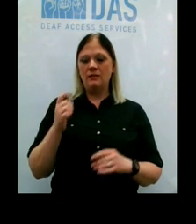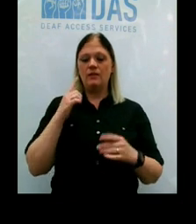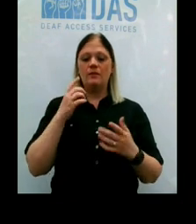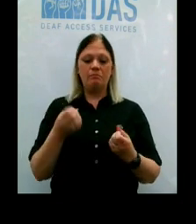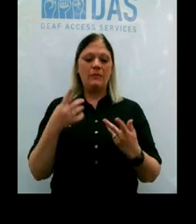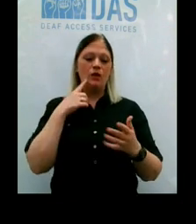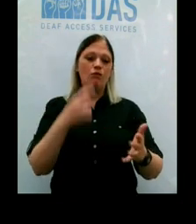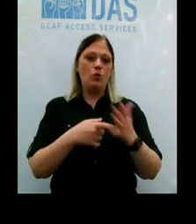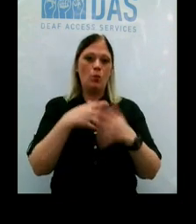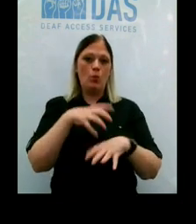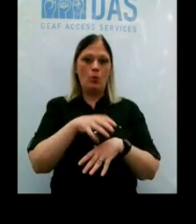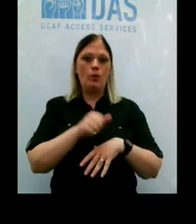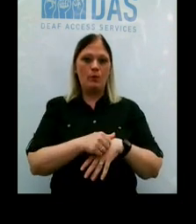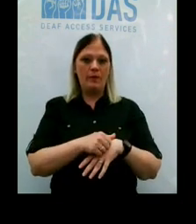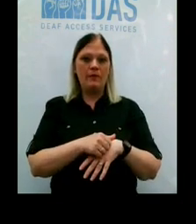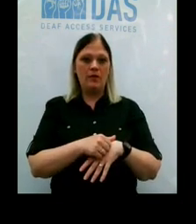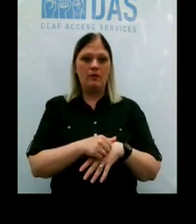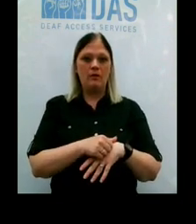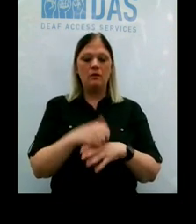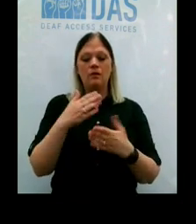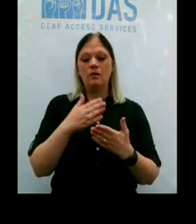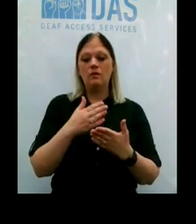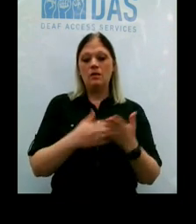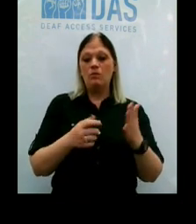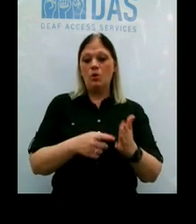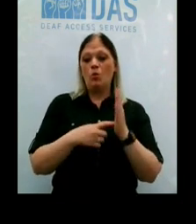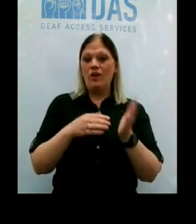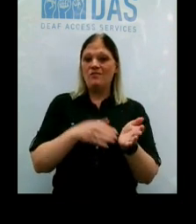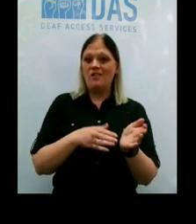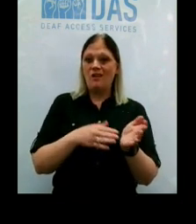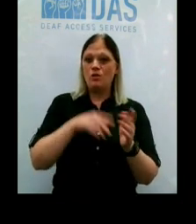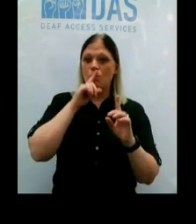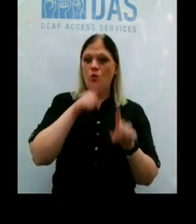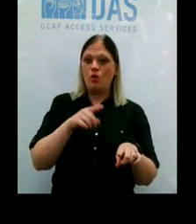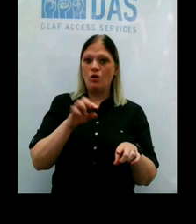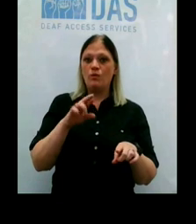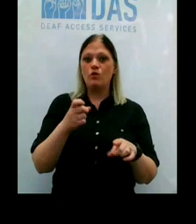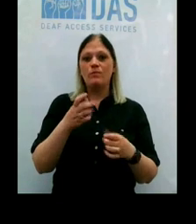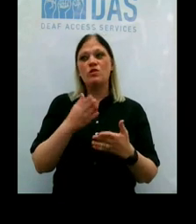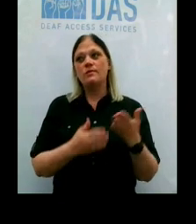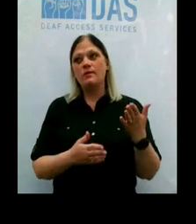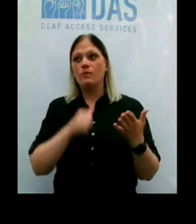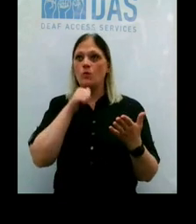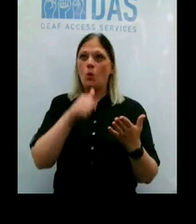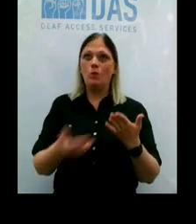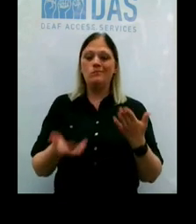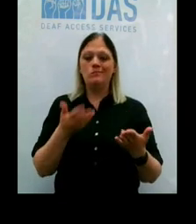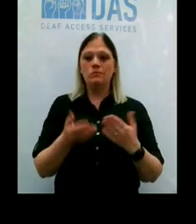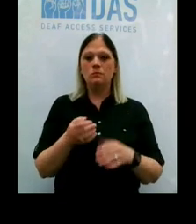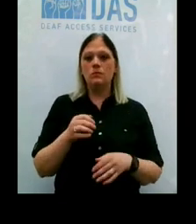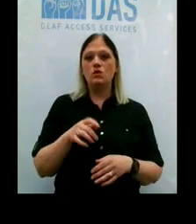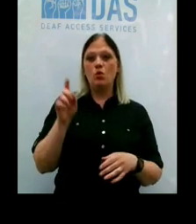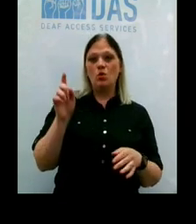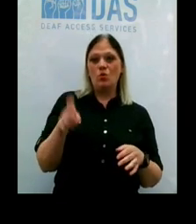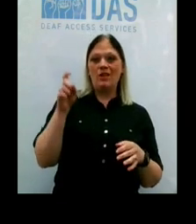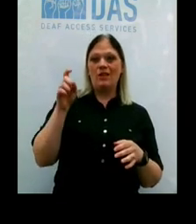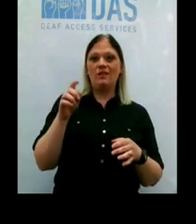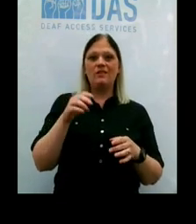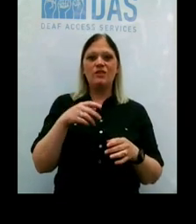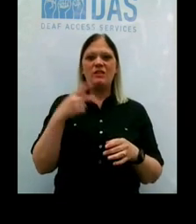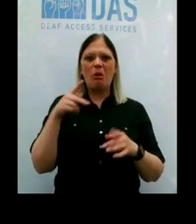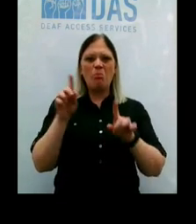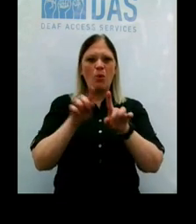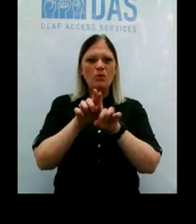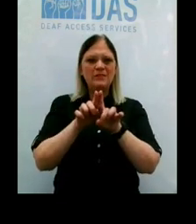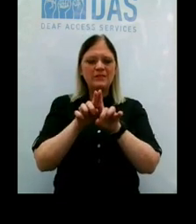appointment. You know, some of these sites require a physician's order, you some don't. So if you click on one of these stars, which is